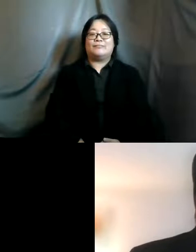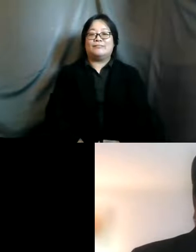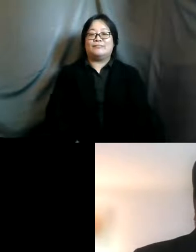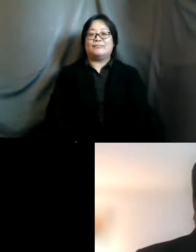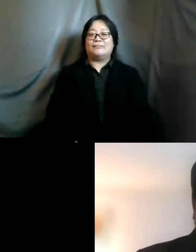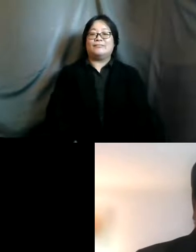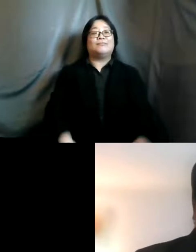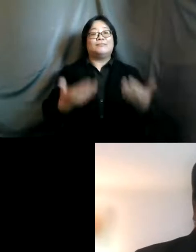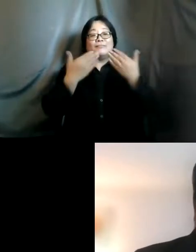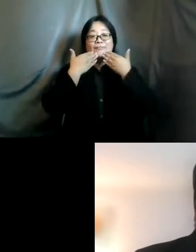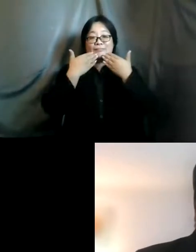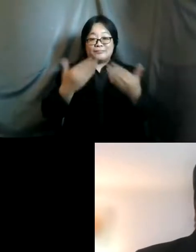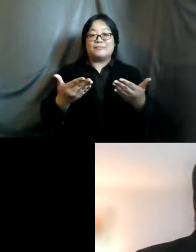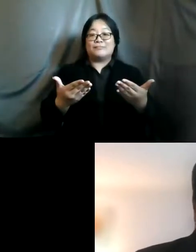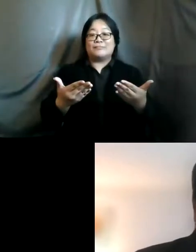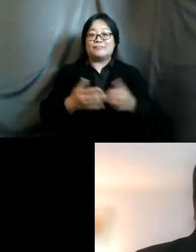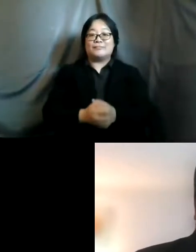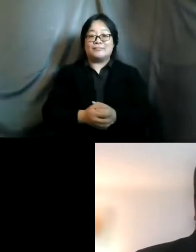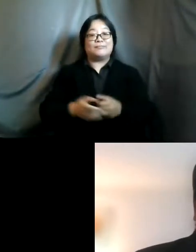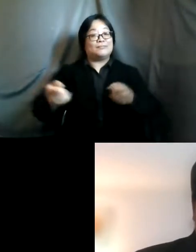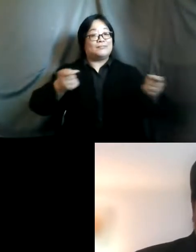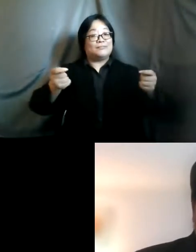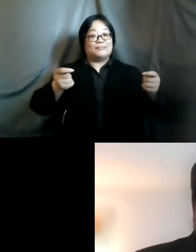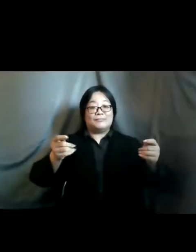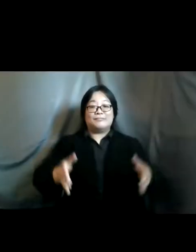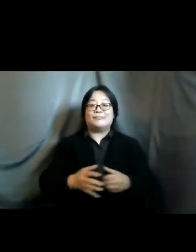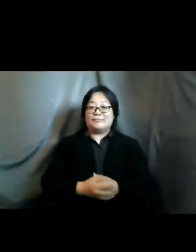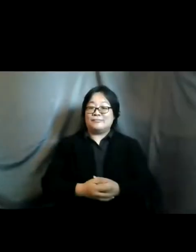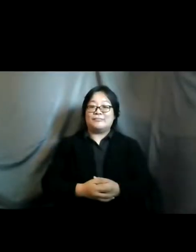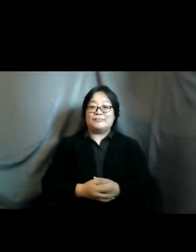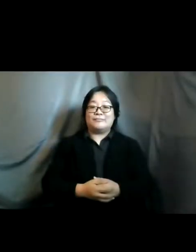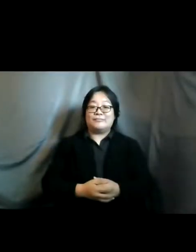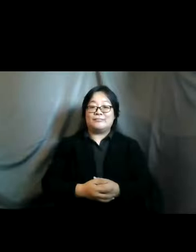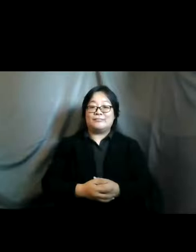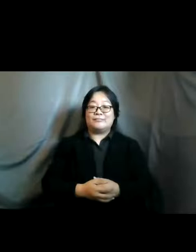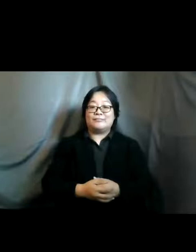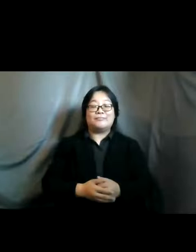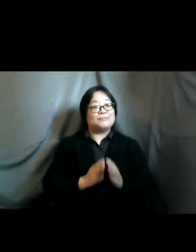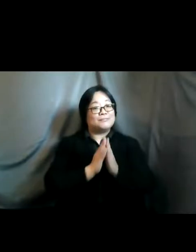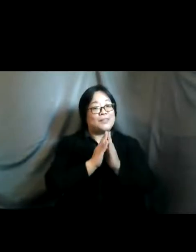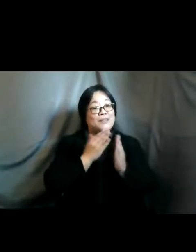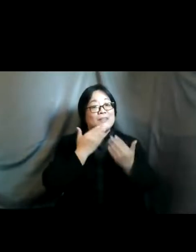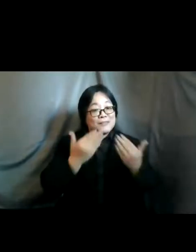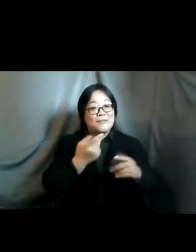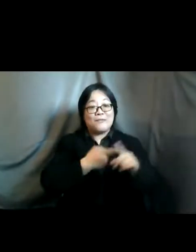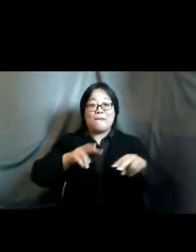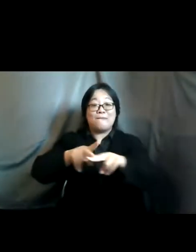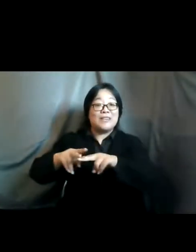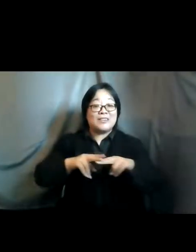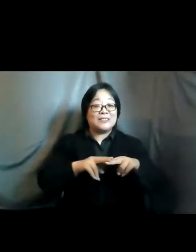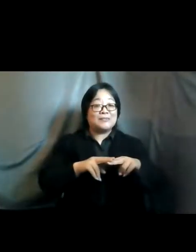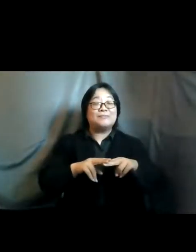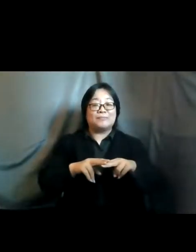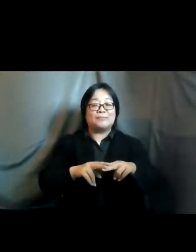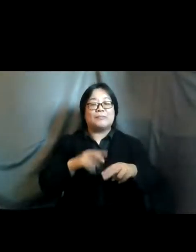thank you uh madam madam moderator and bulavinaka and greetings from uh fiji um allow me first